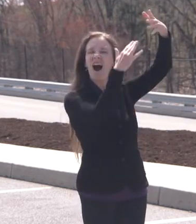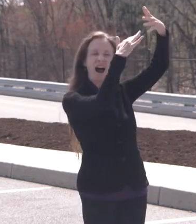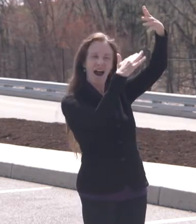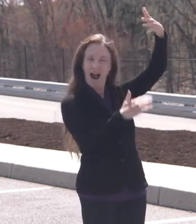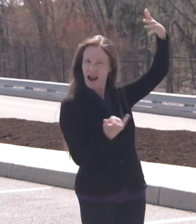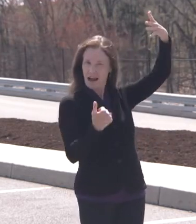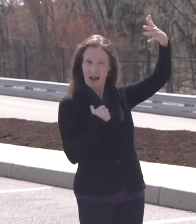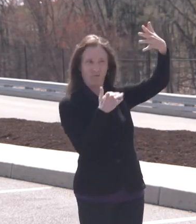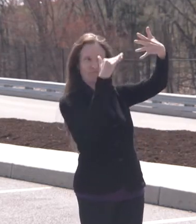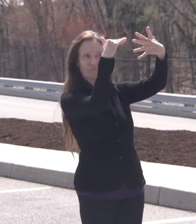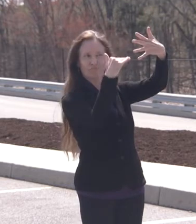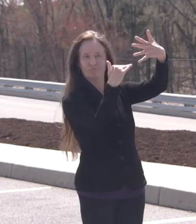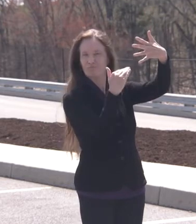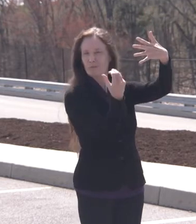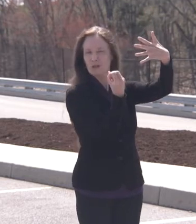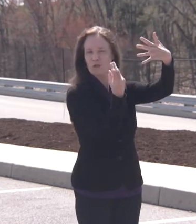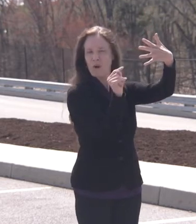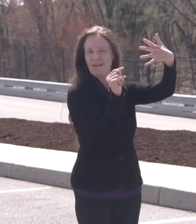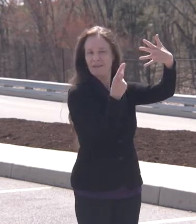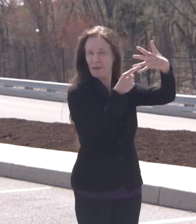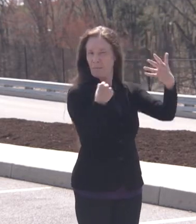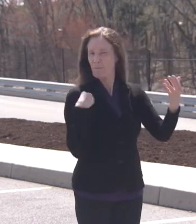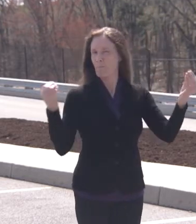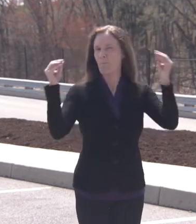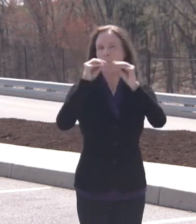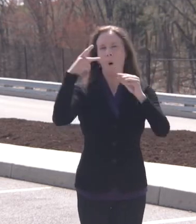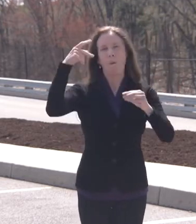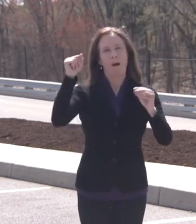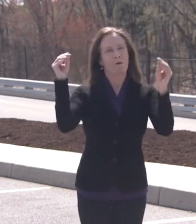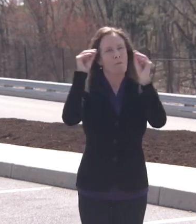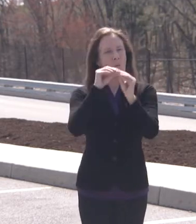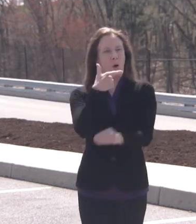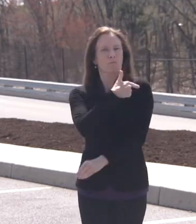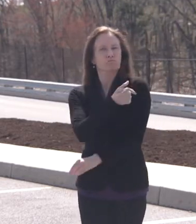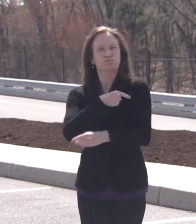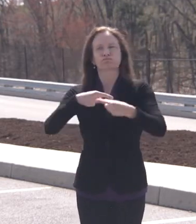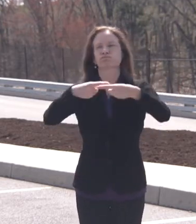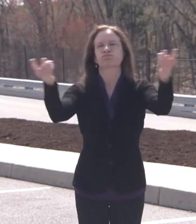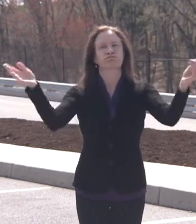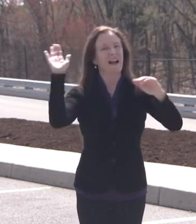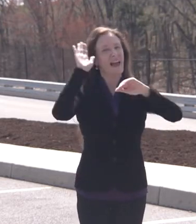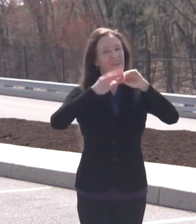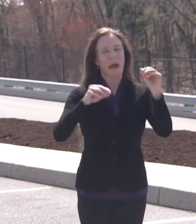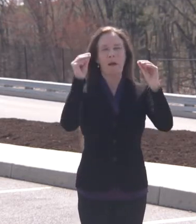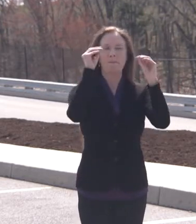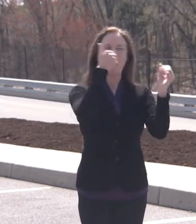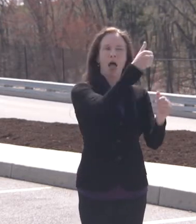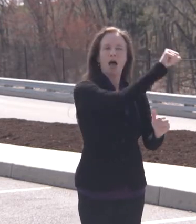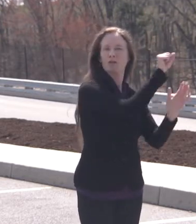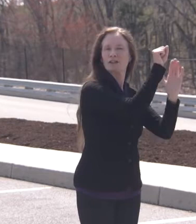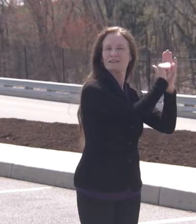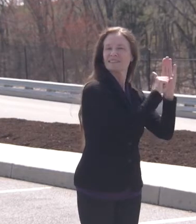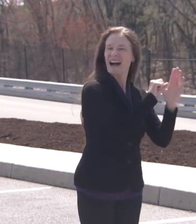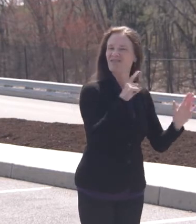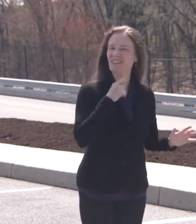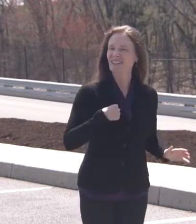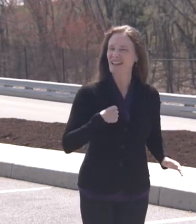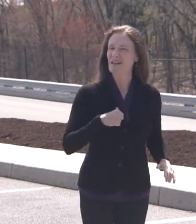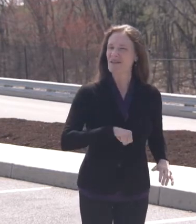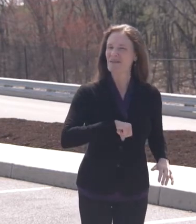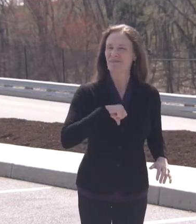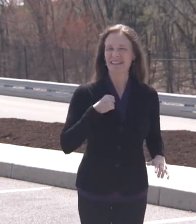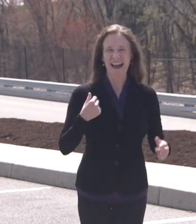terms of first doses going into arms. The Becker survey puts us at 21st in the country.